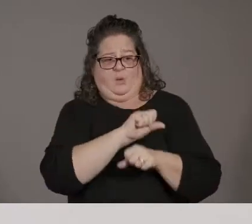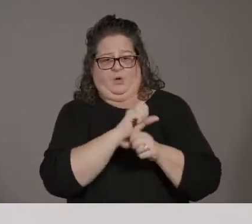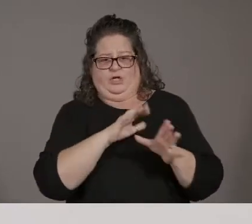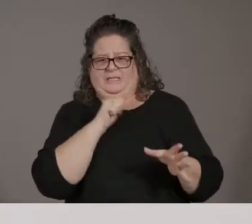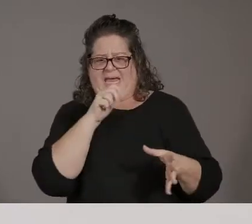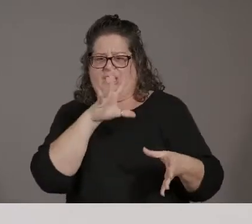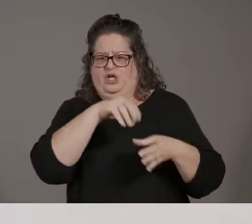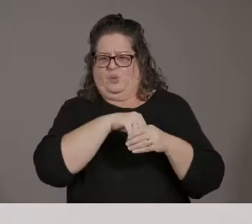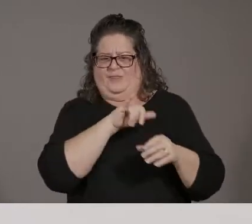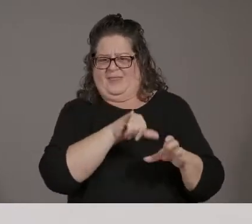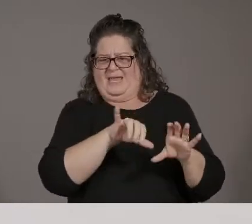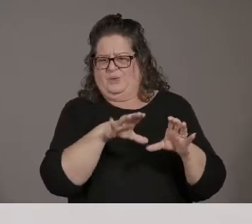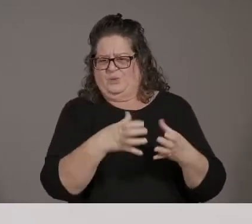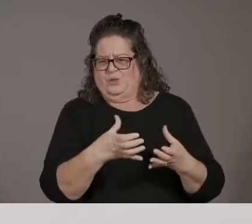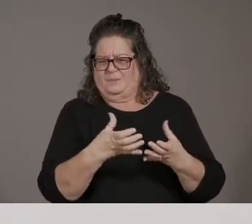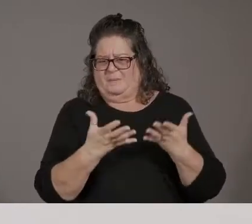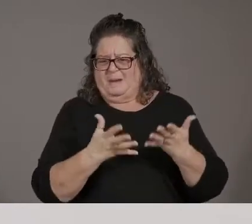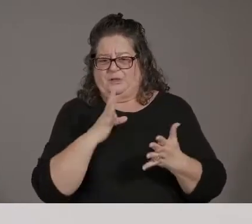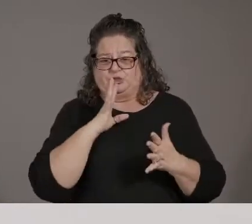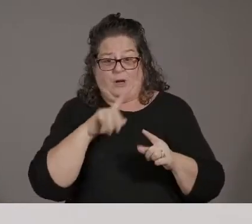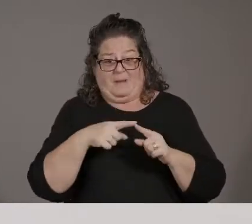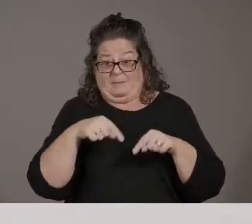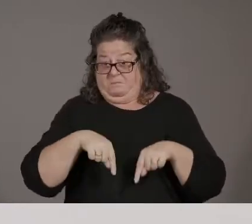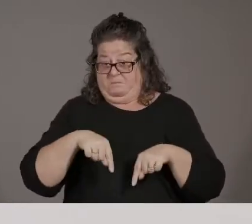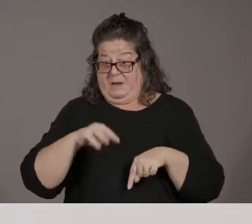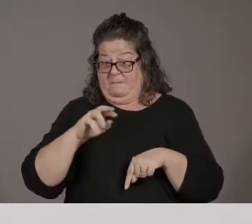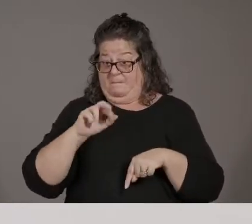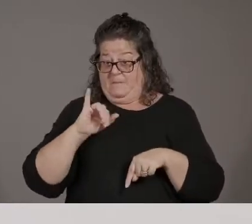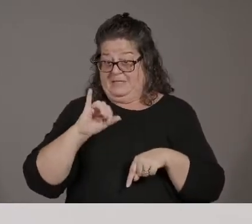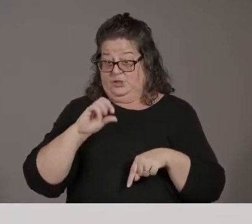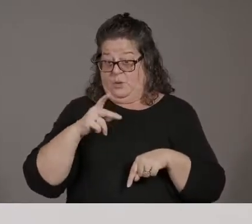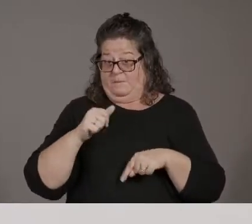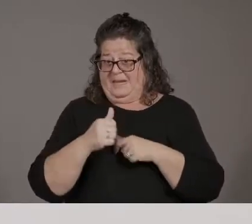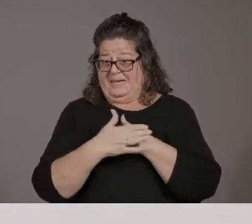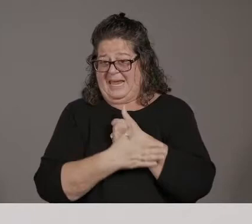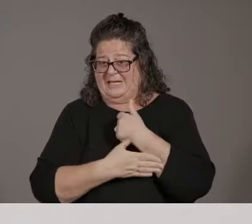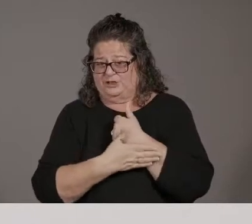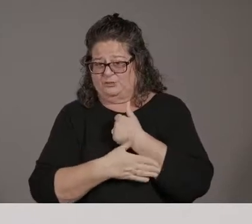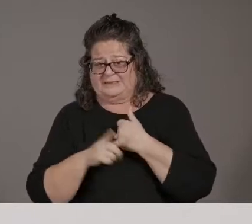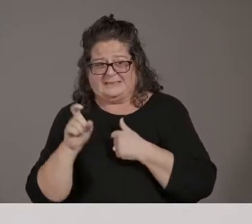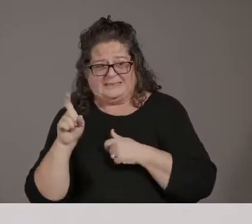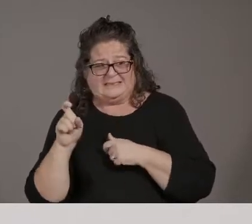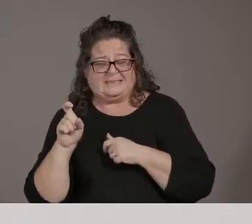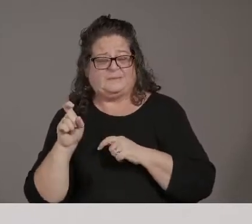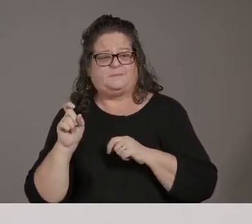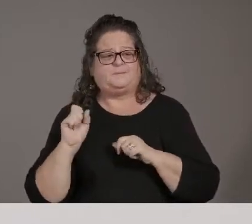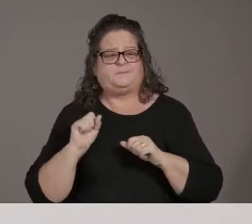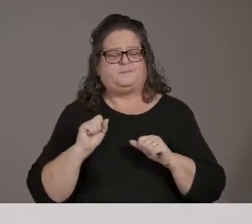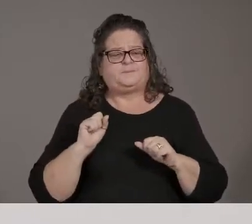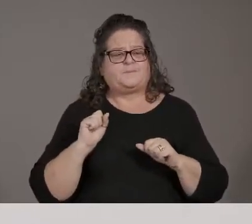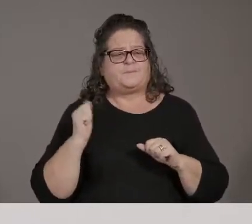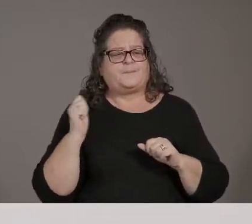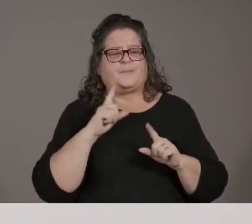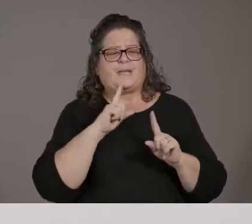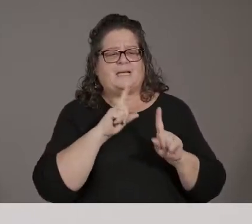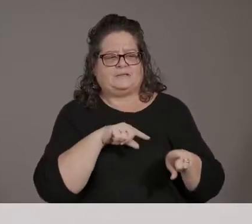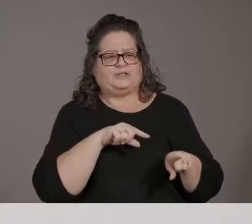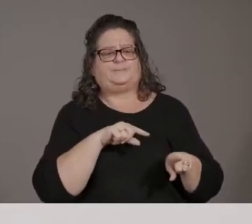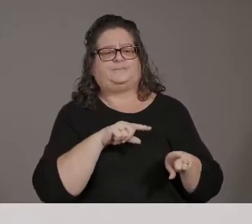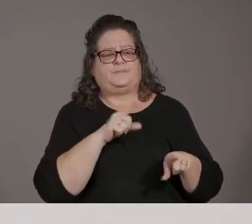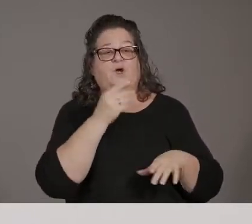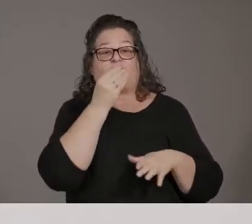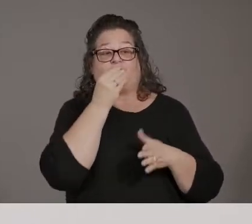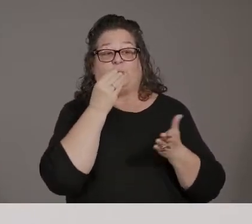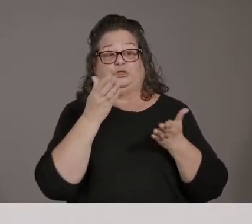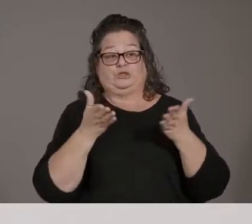in, you know, Maricopa County, which is where we've spoken at, several dozen employees. Yeah. So, um, you know, food service workers, including